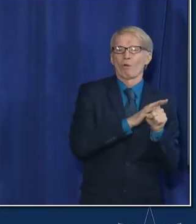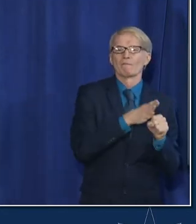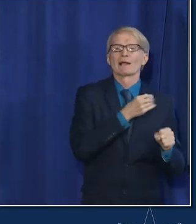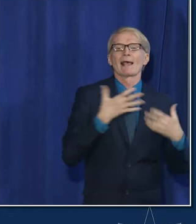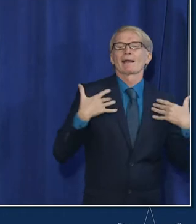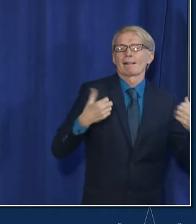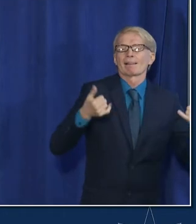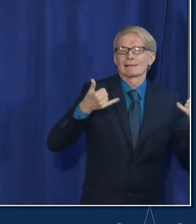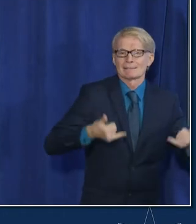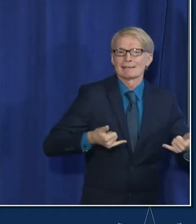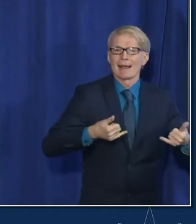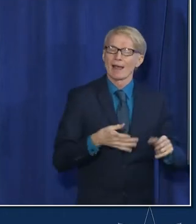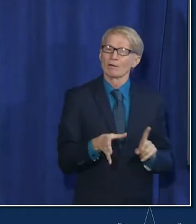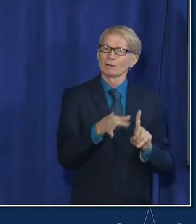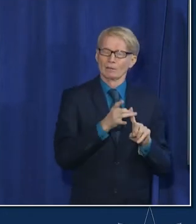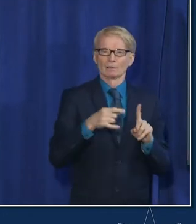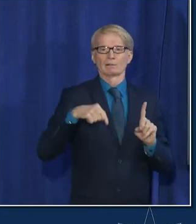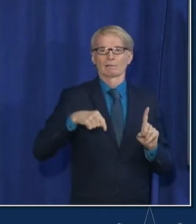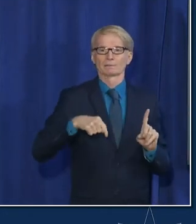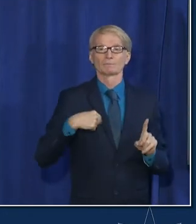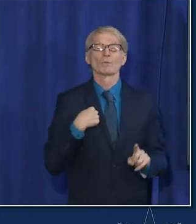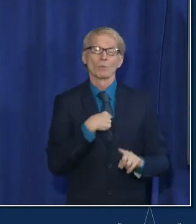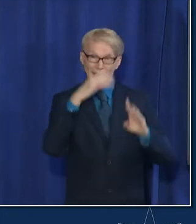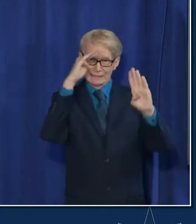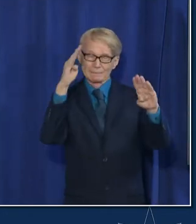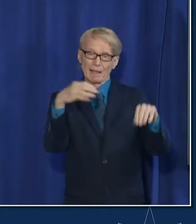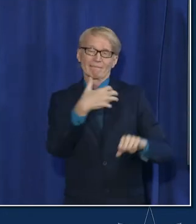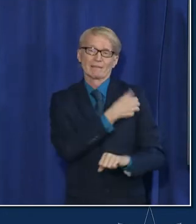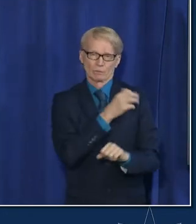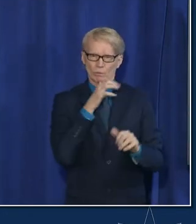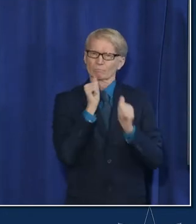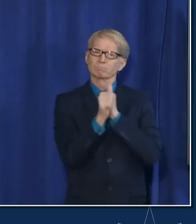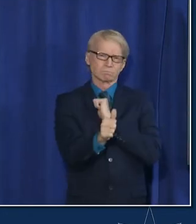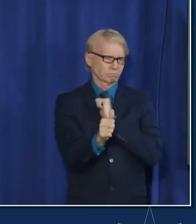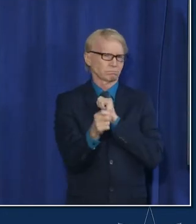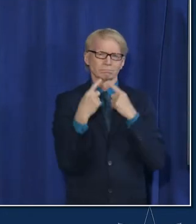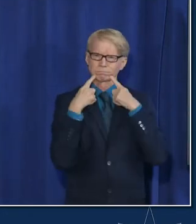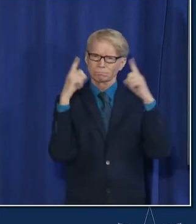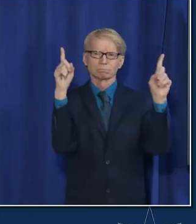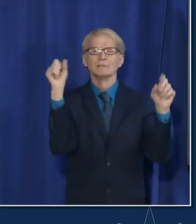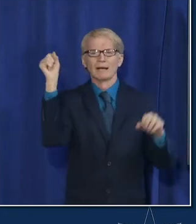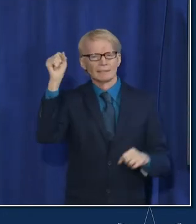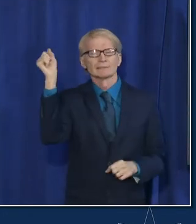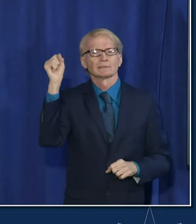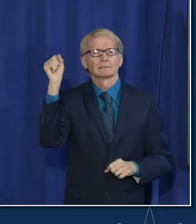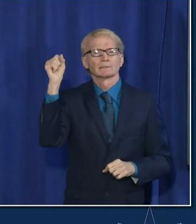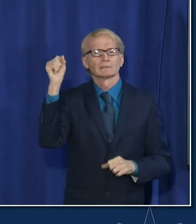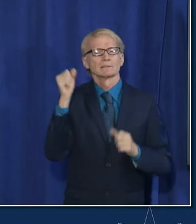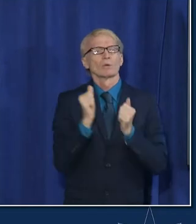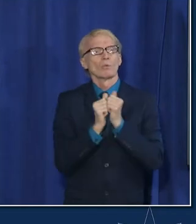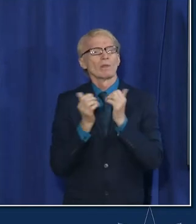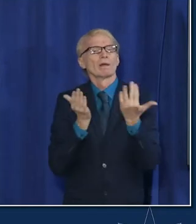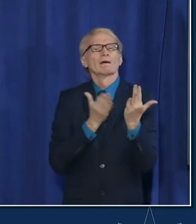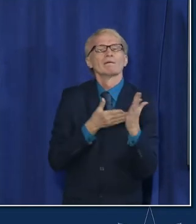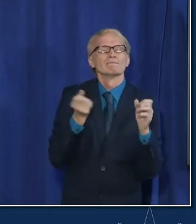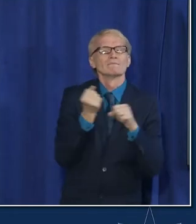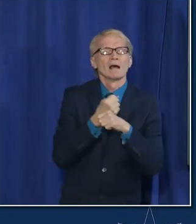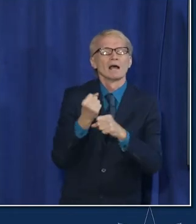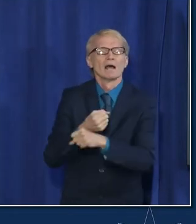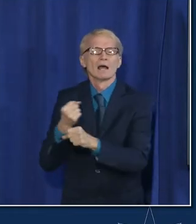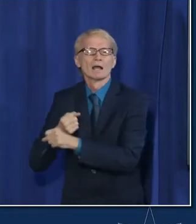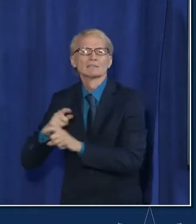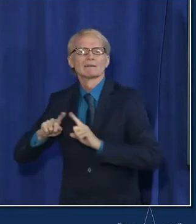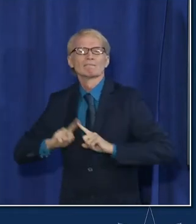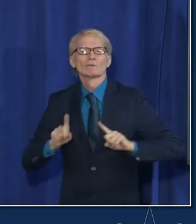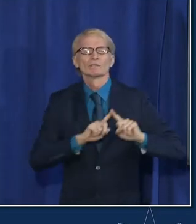still absolutely expect that the vaccines will continue to have some protection especially against severe disease we're still learning